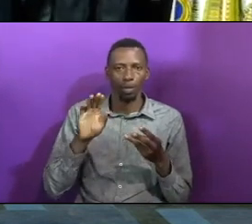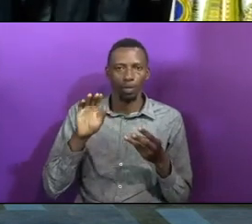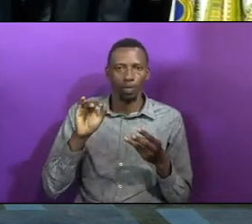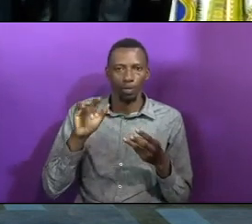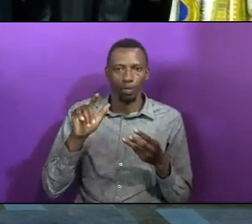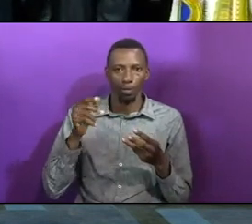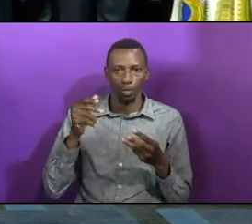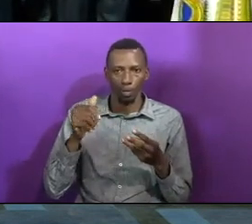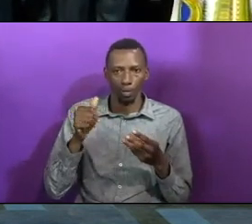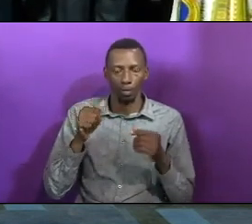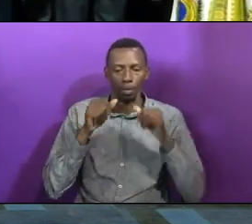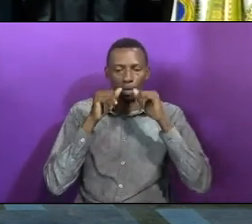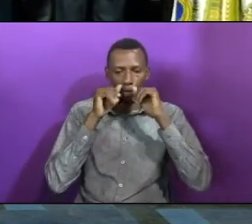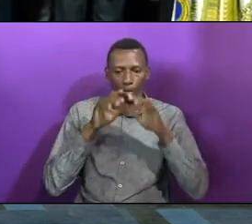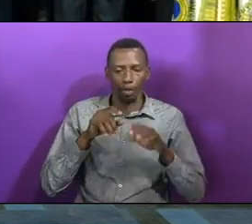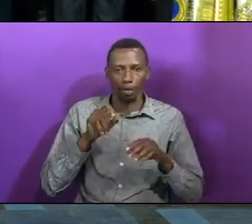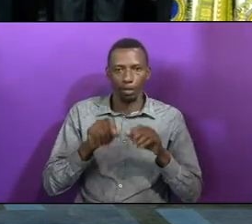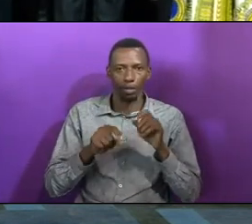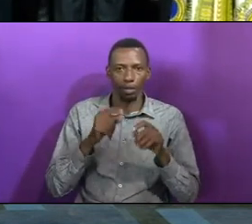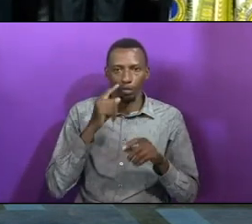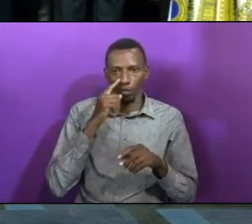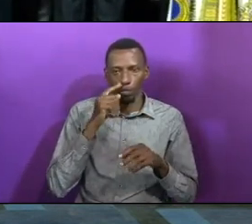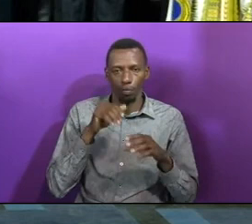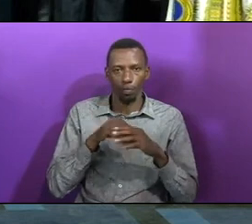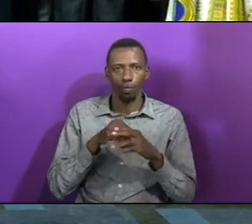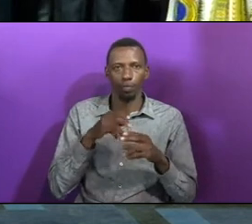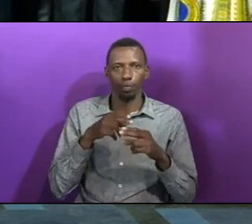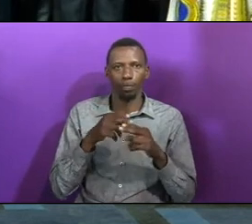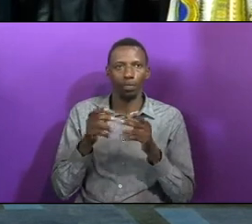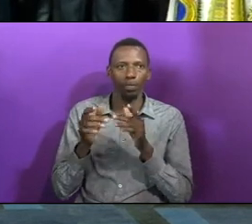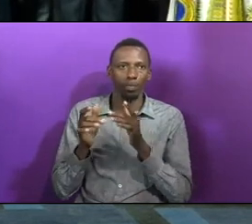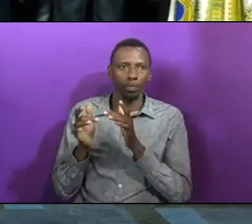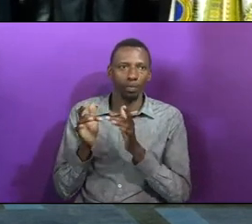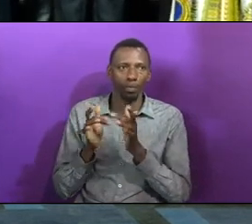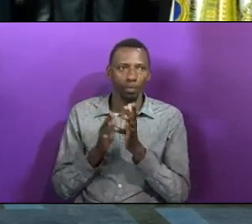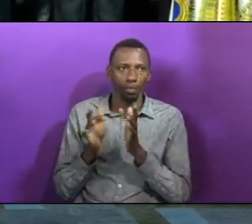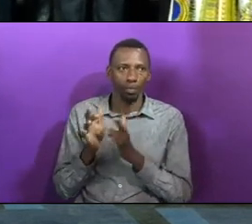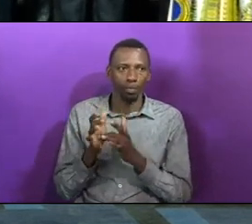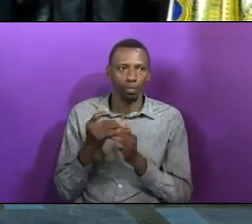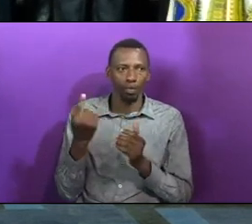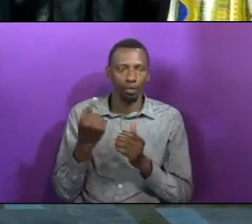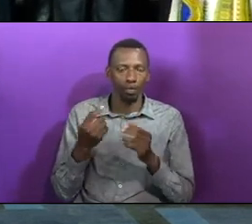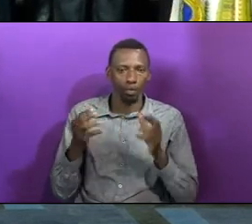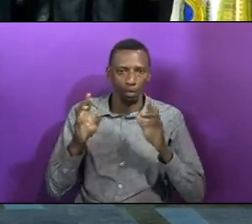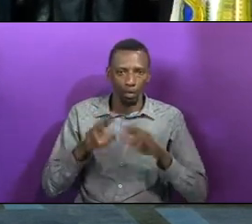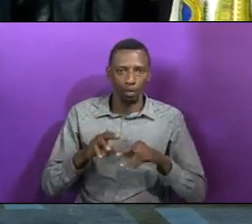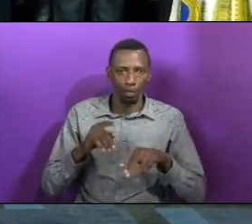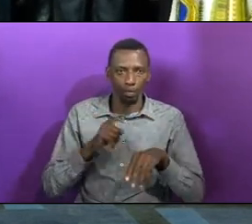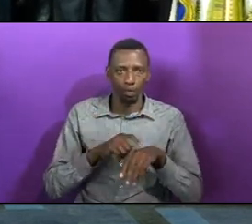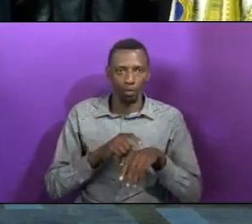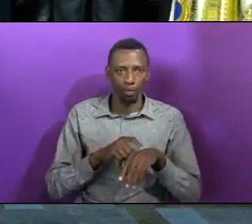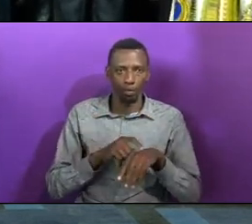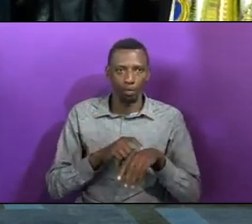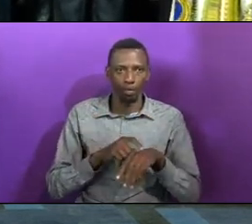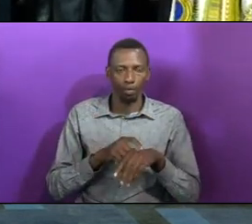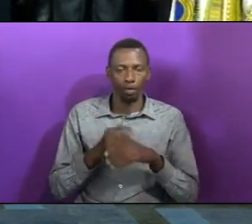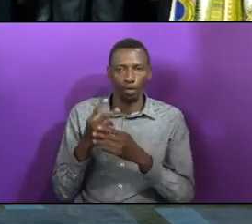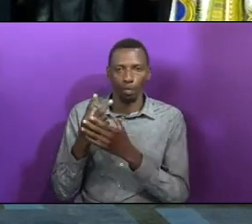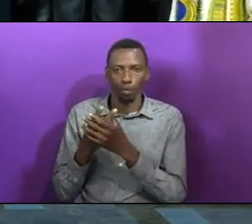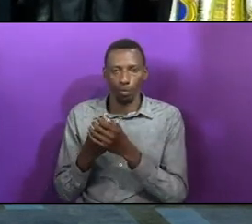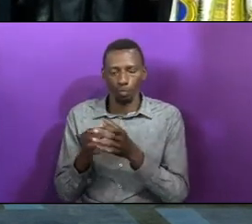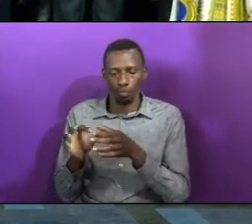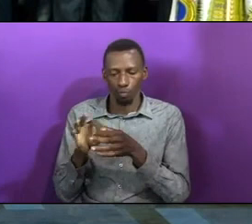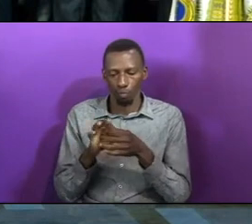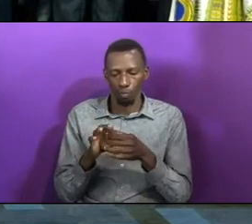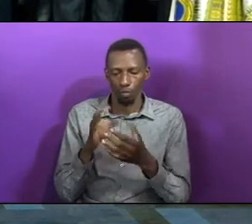our womb in Jesus' name. That can only happen. It only happened when Jacobo and Rachel united in the true